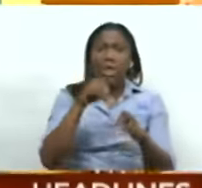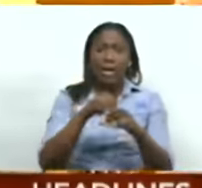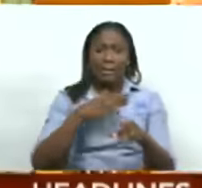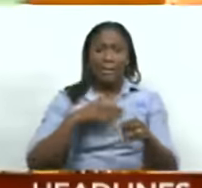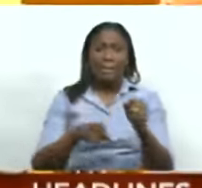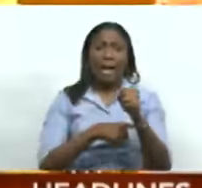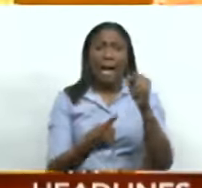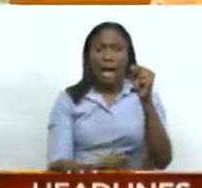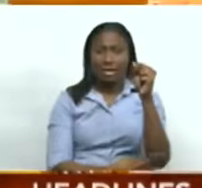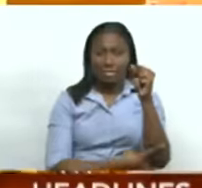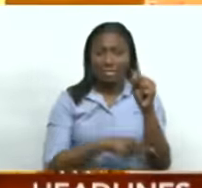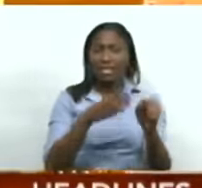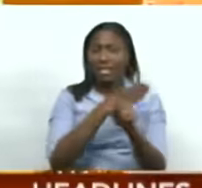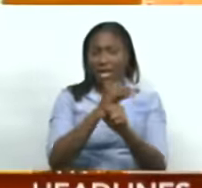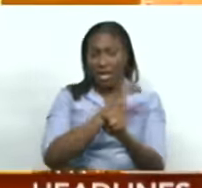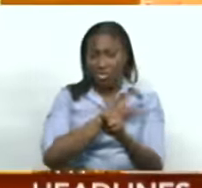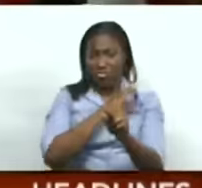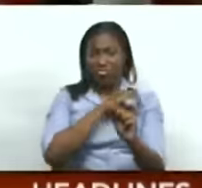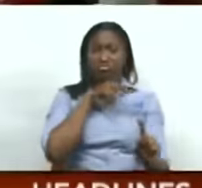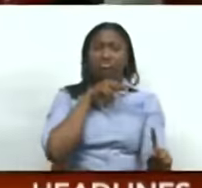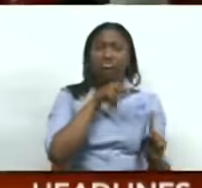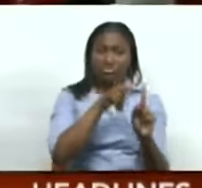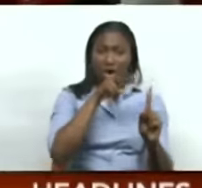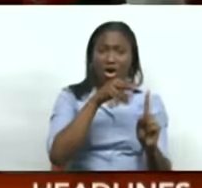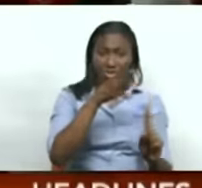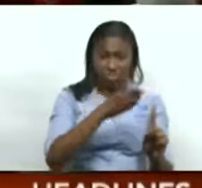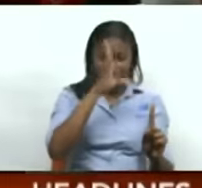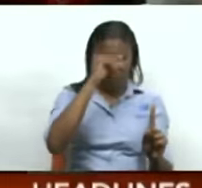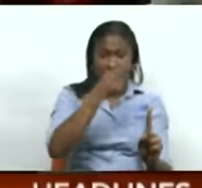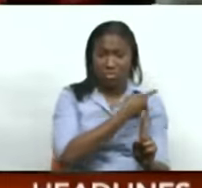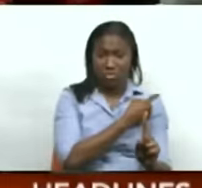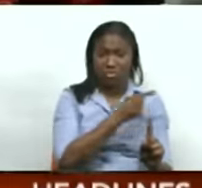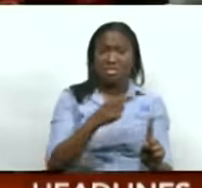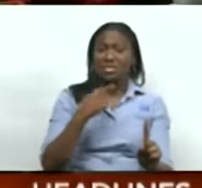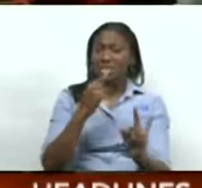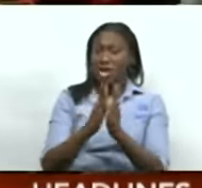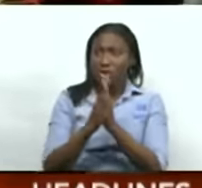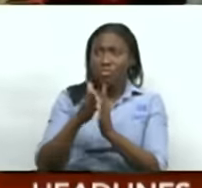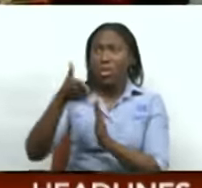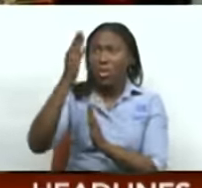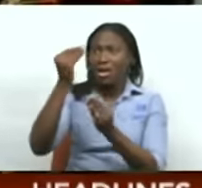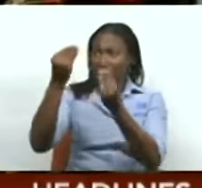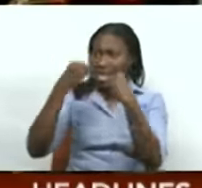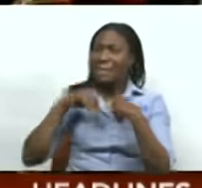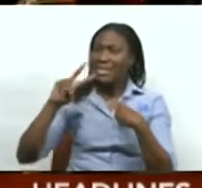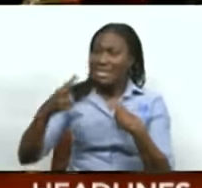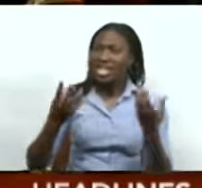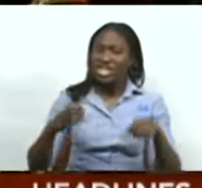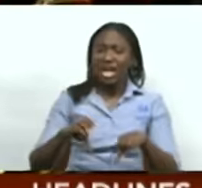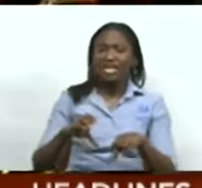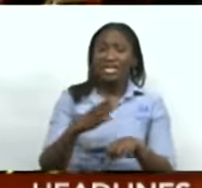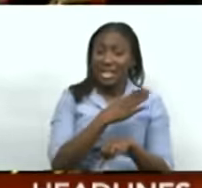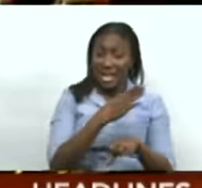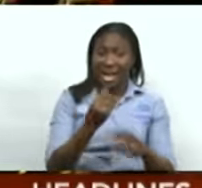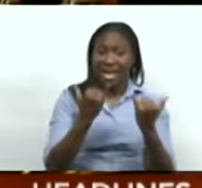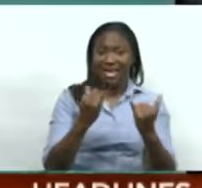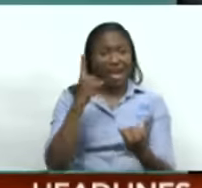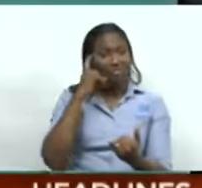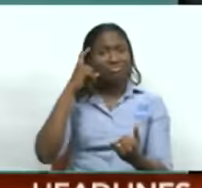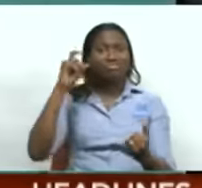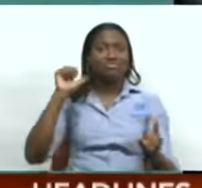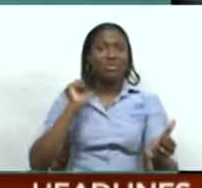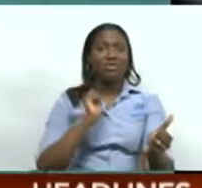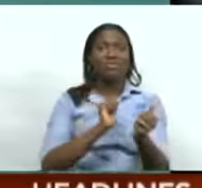trafficking and being kept overnight in a holding cell, Thomas said he prayed to God for a second chance, and his new lease on life led to this moment.